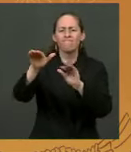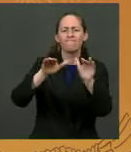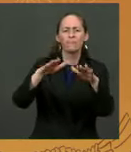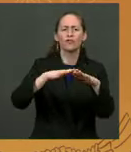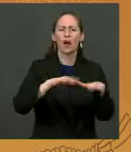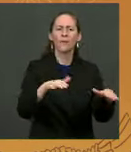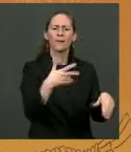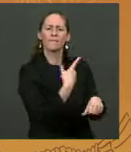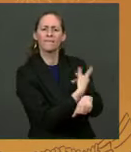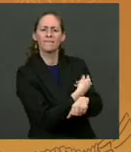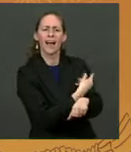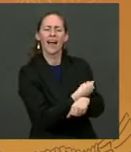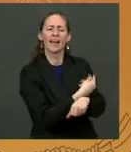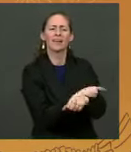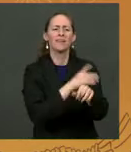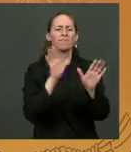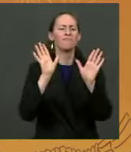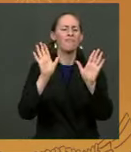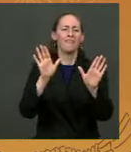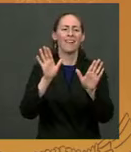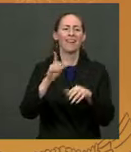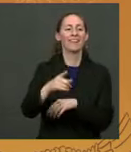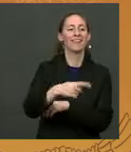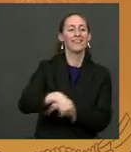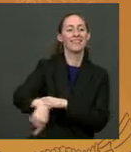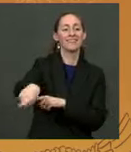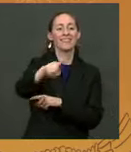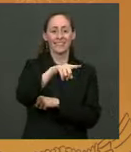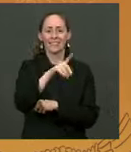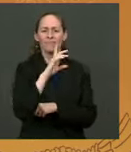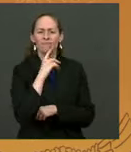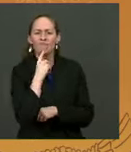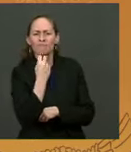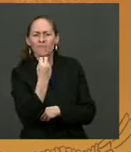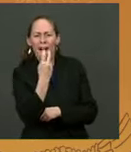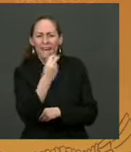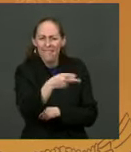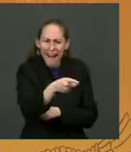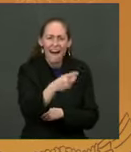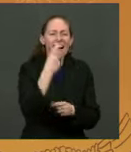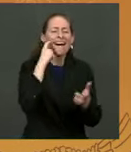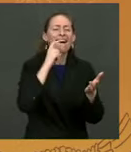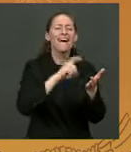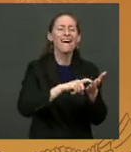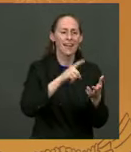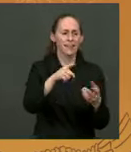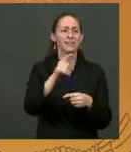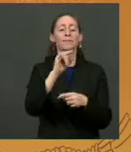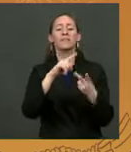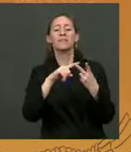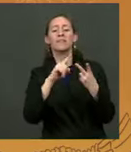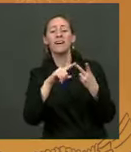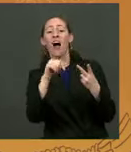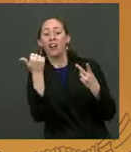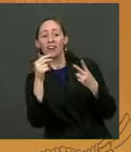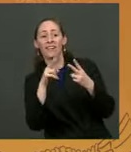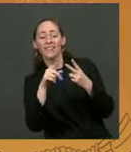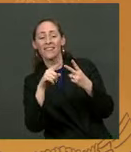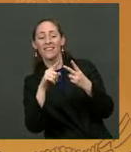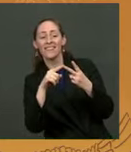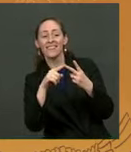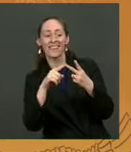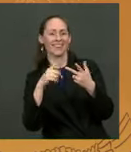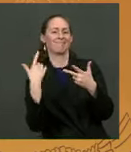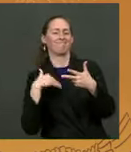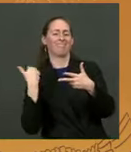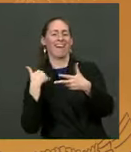12-year-old Addie and 10-year-old Ellie, and 9-year-old Jack. And, Addie and Ellie, I tell you that you're — if you